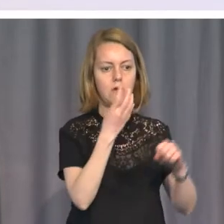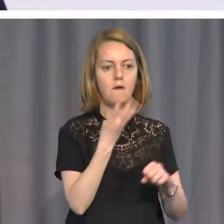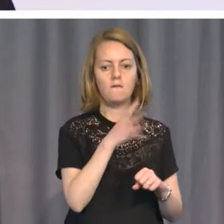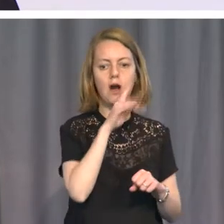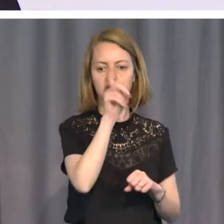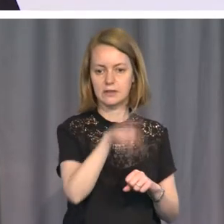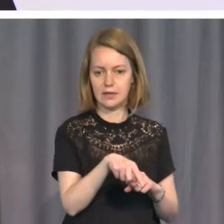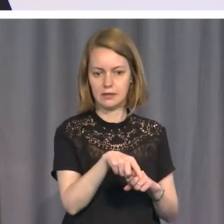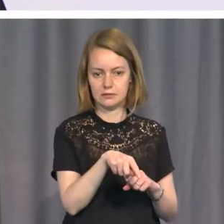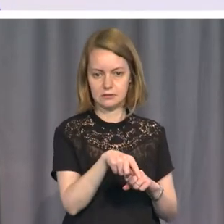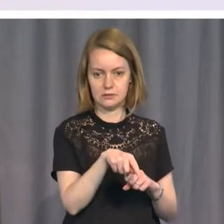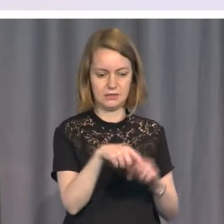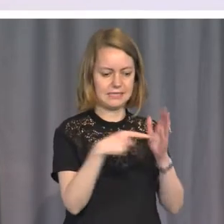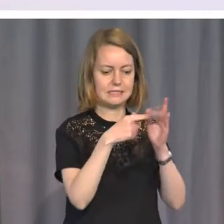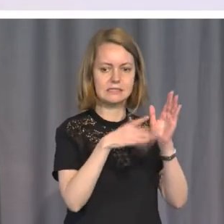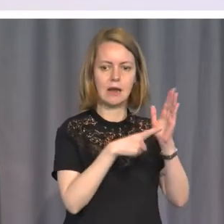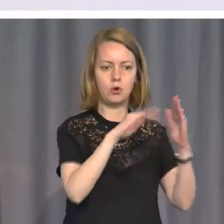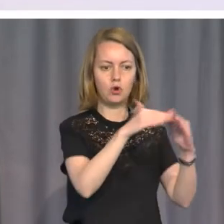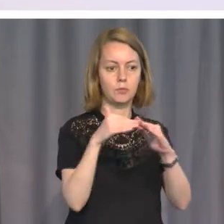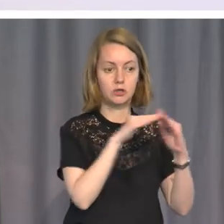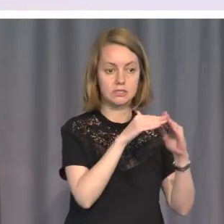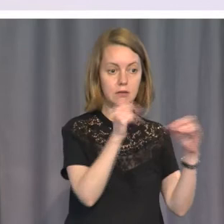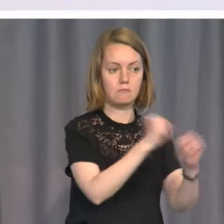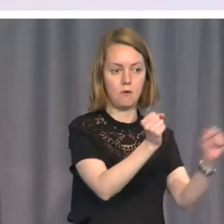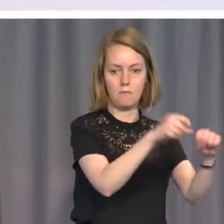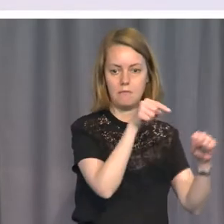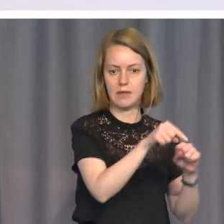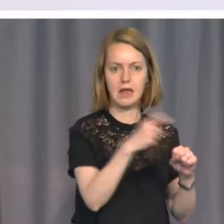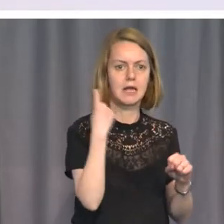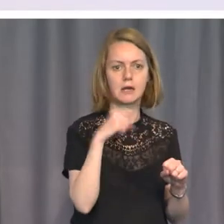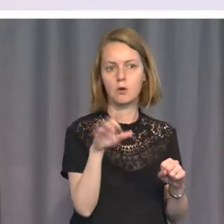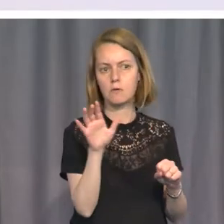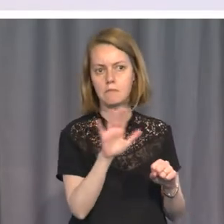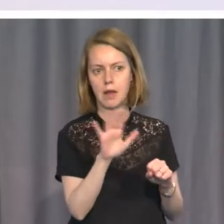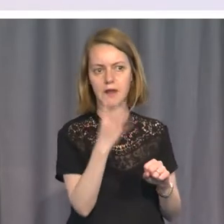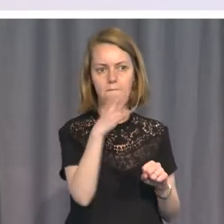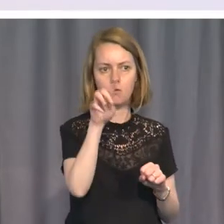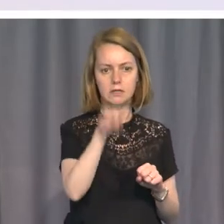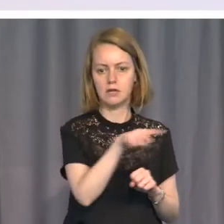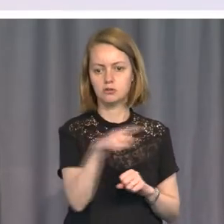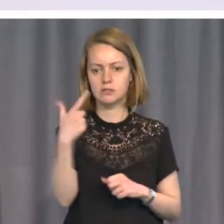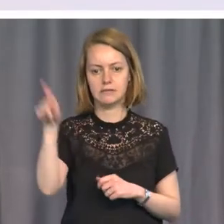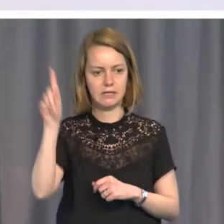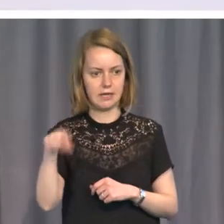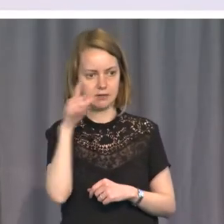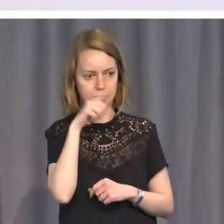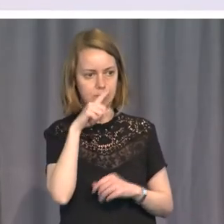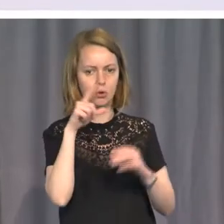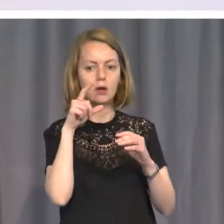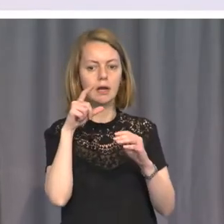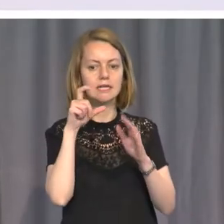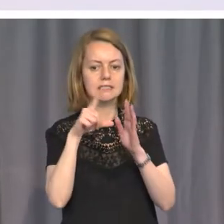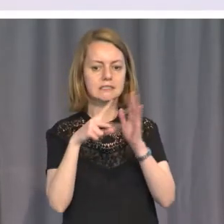,000-strong Tamil community, killing, estimates vary, between 40,000 and 70,000 civilians,